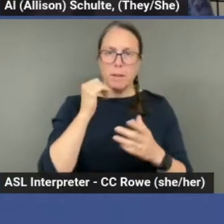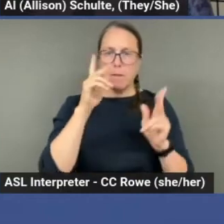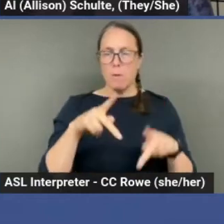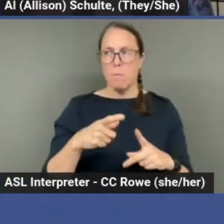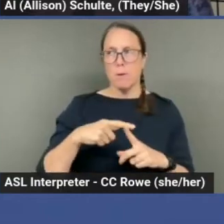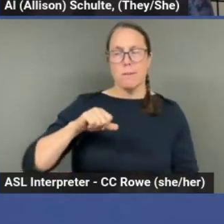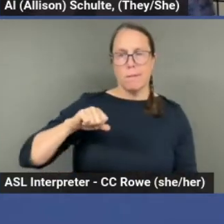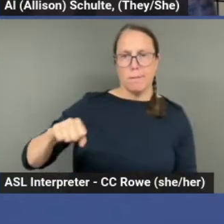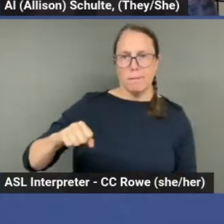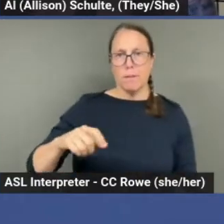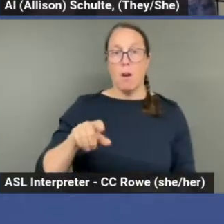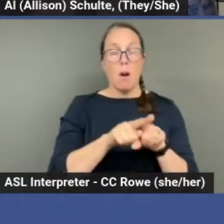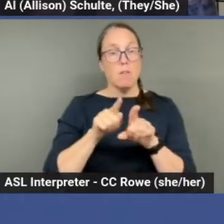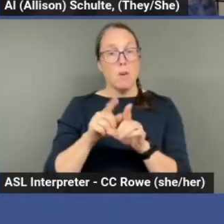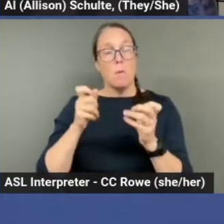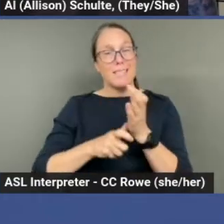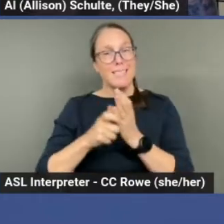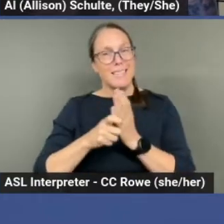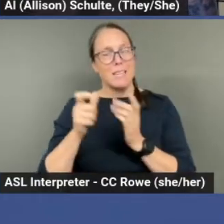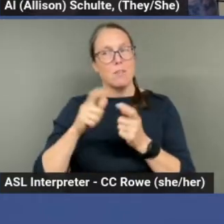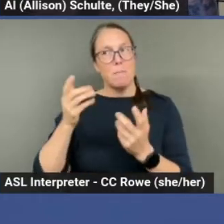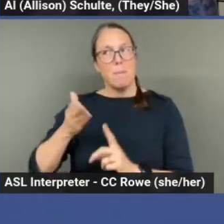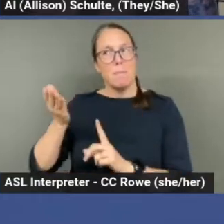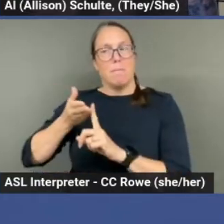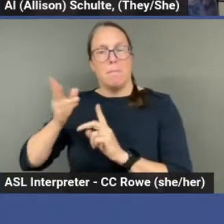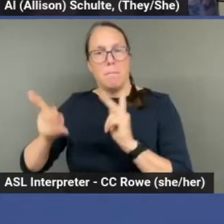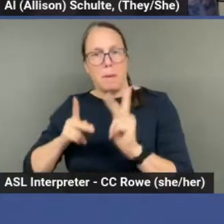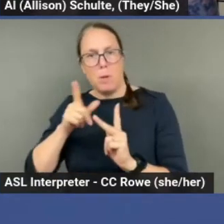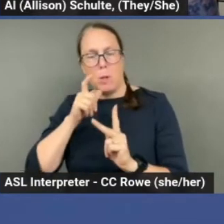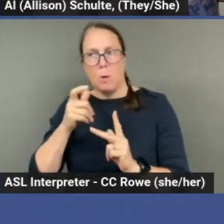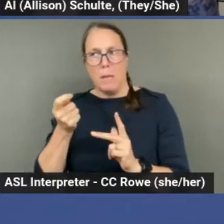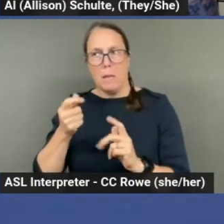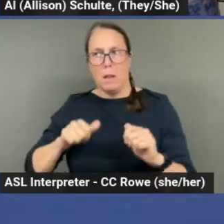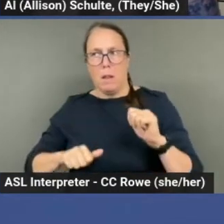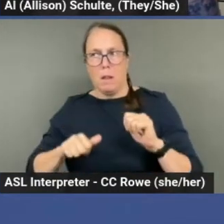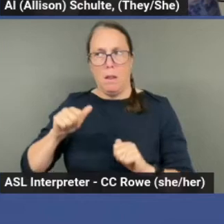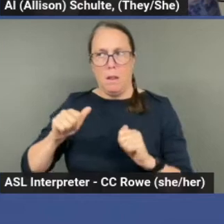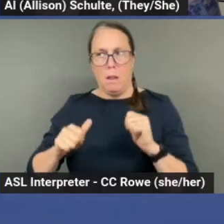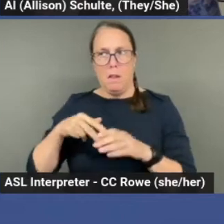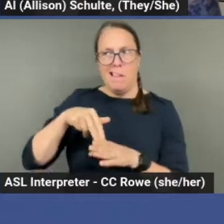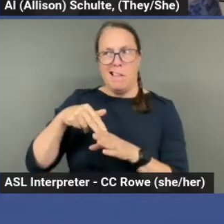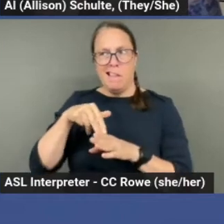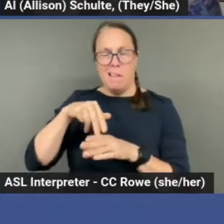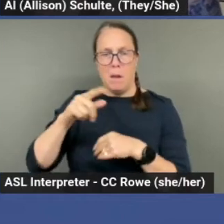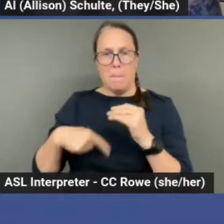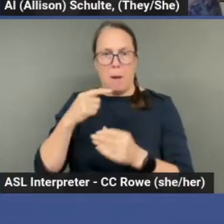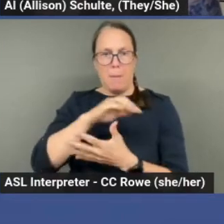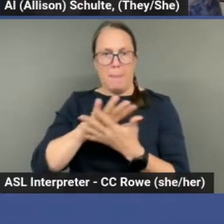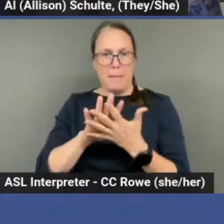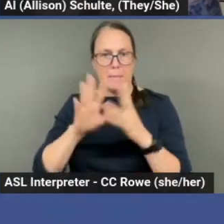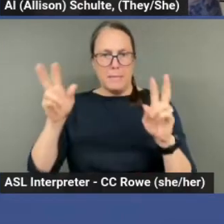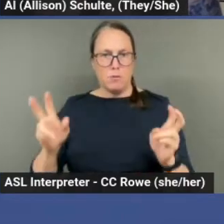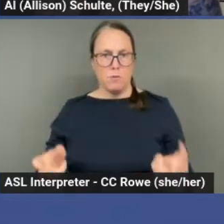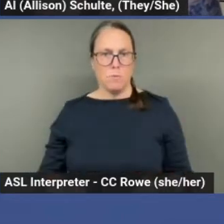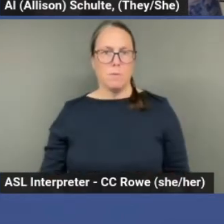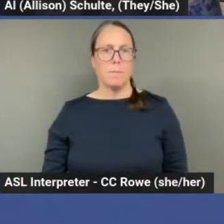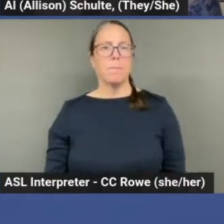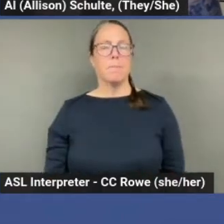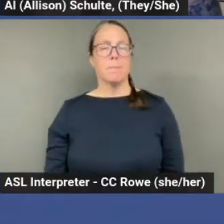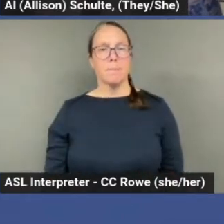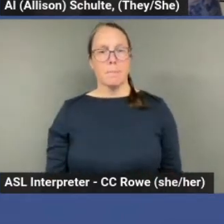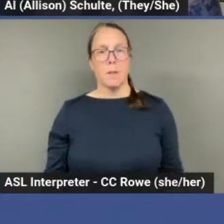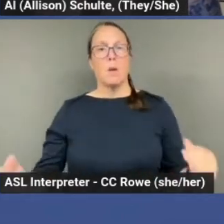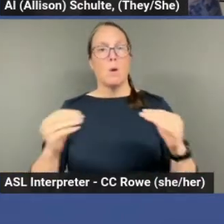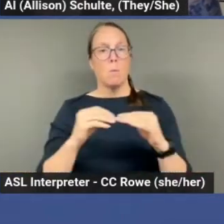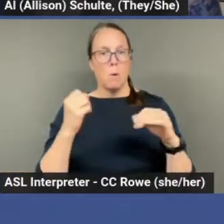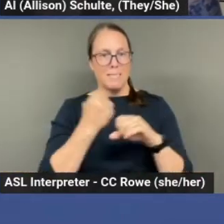zine to actually convince people who might be on the fence on some of these issues. Um, so these are more